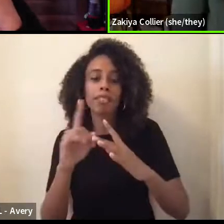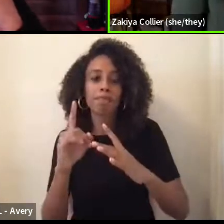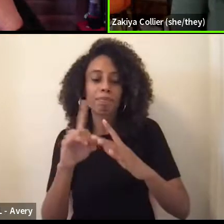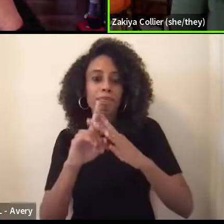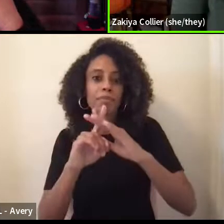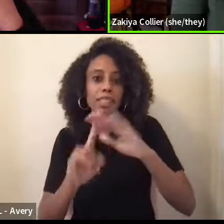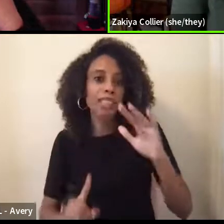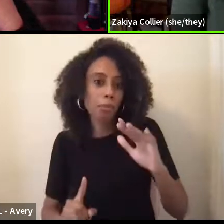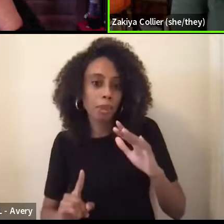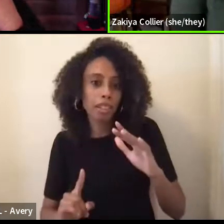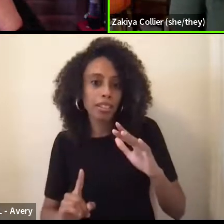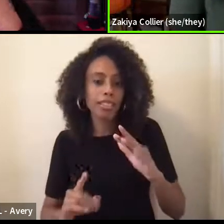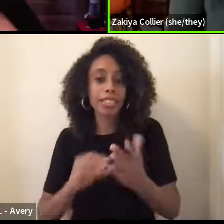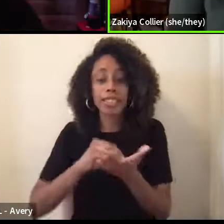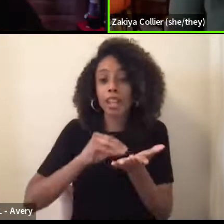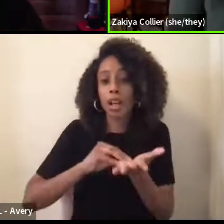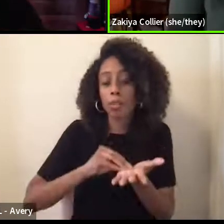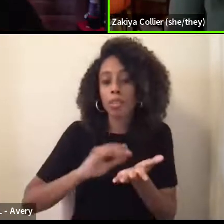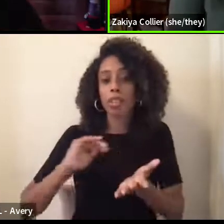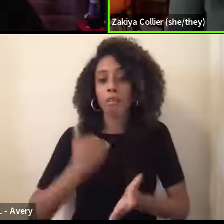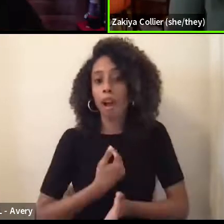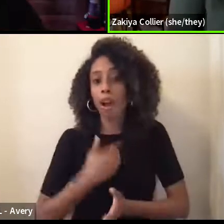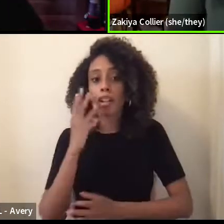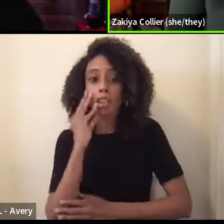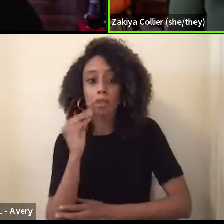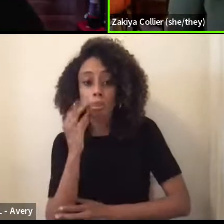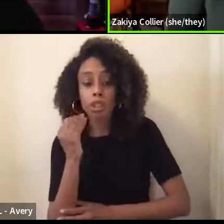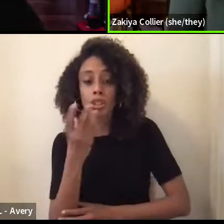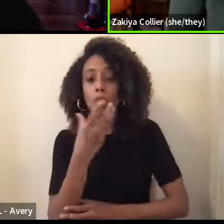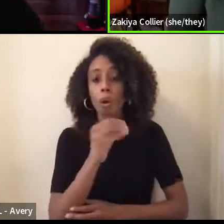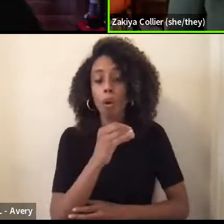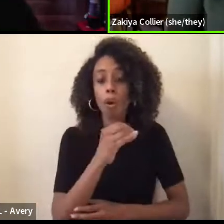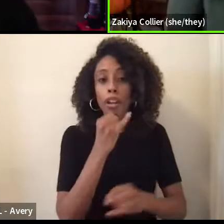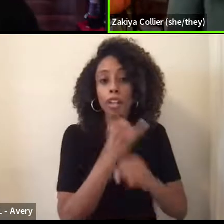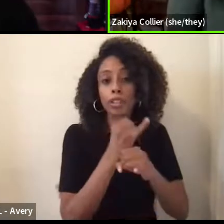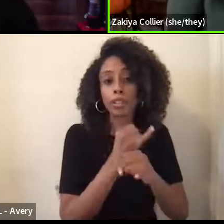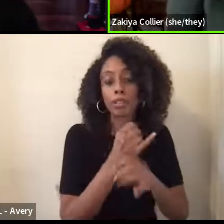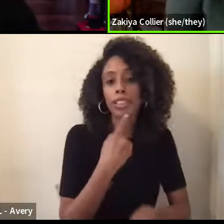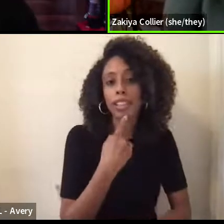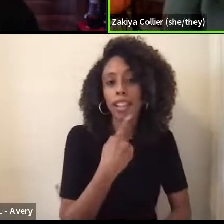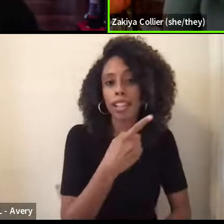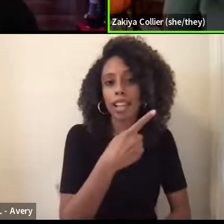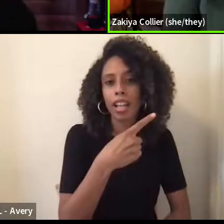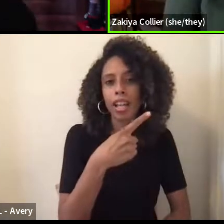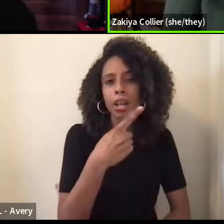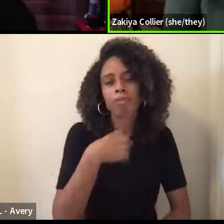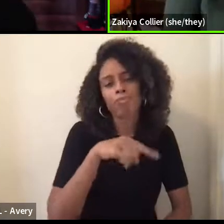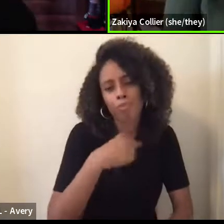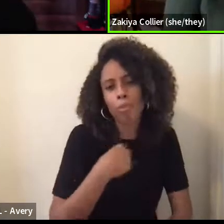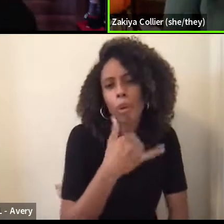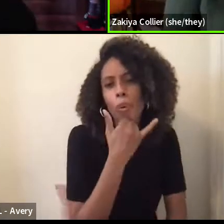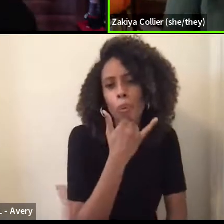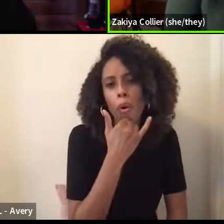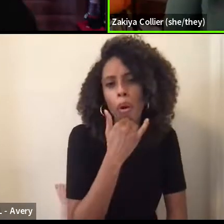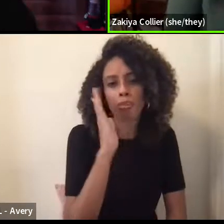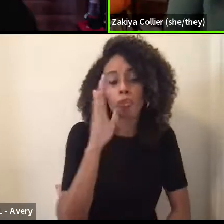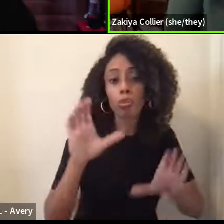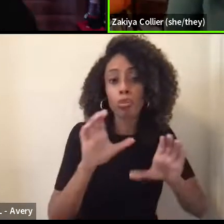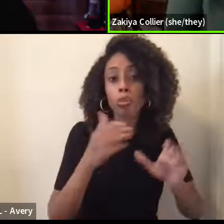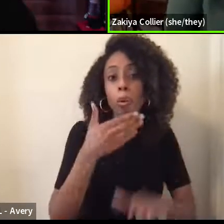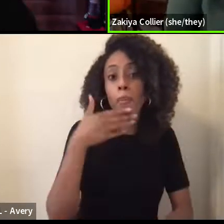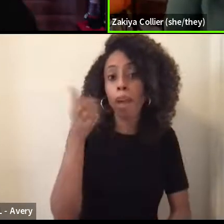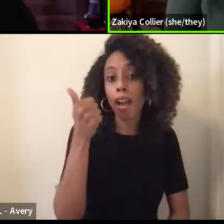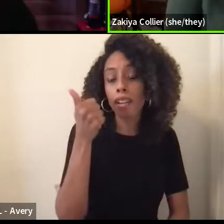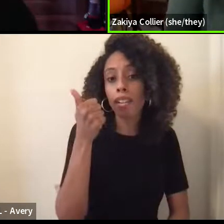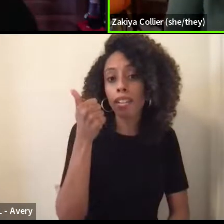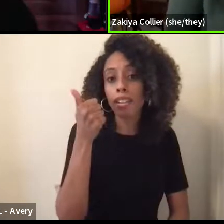experiences or, you know, a institution saying, you know, we were wrong, we're going to do better. And then like,